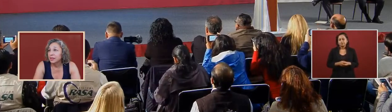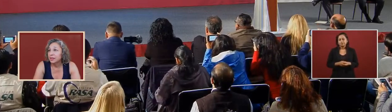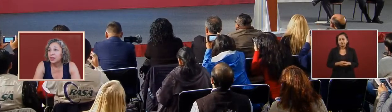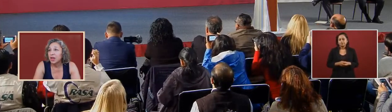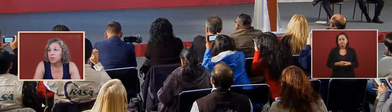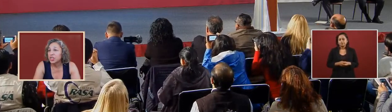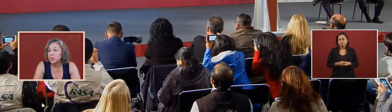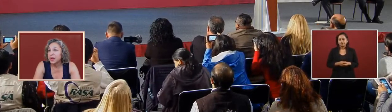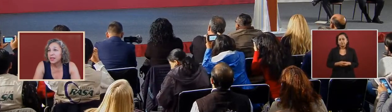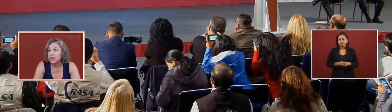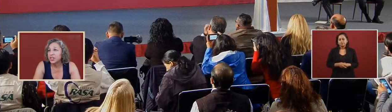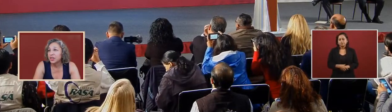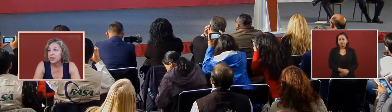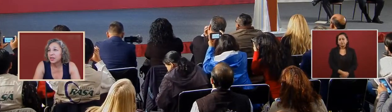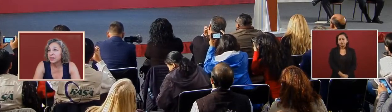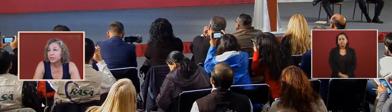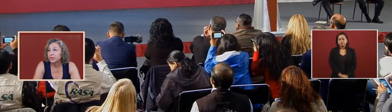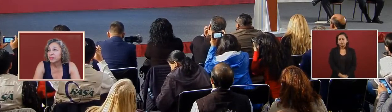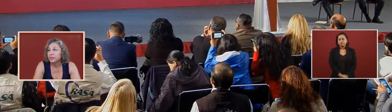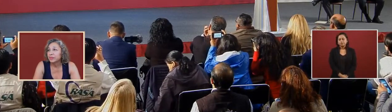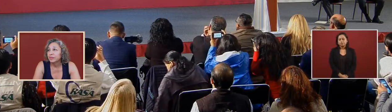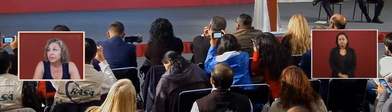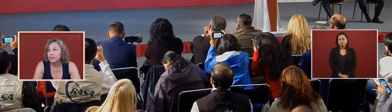look how much money they took